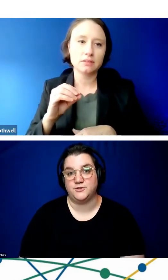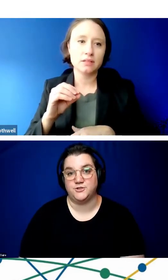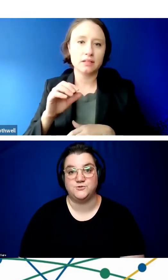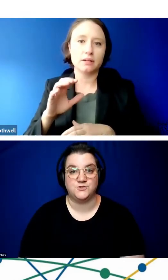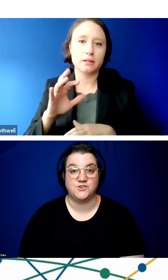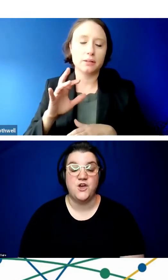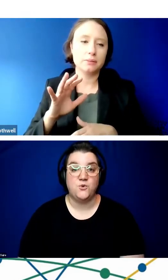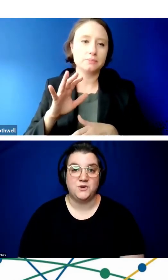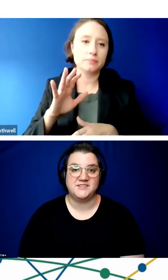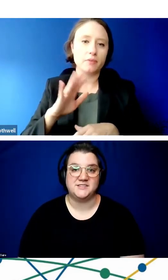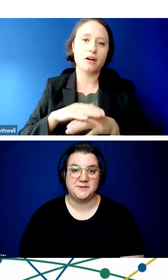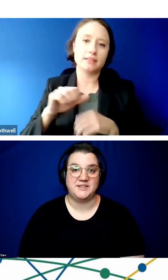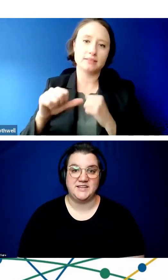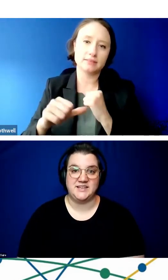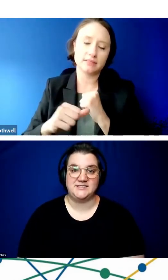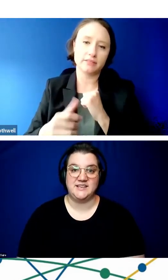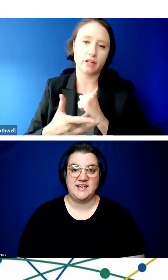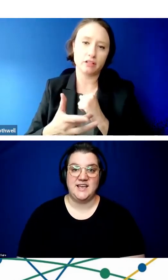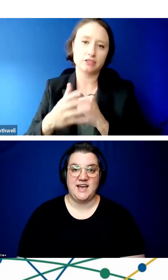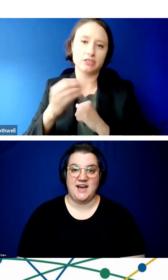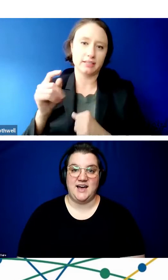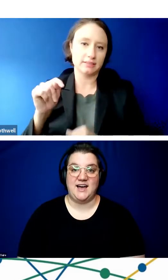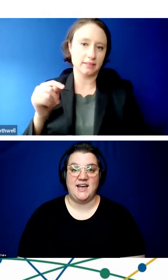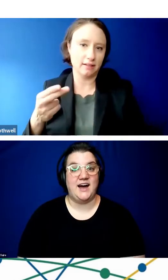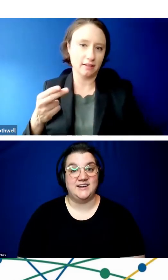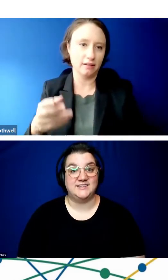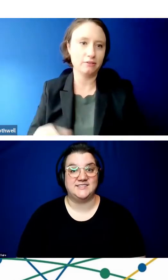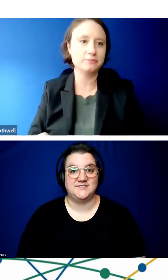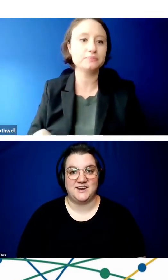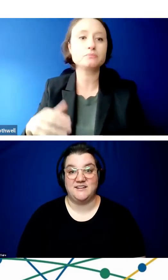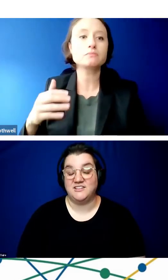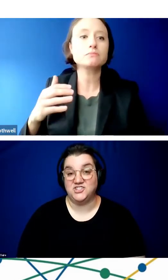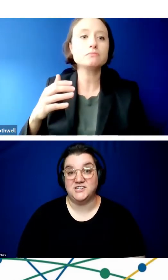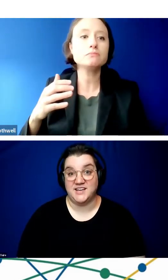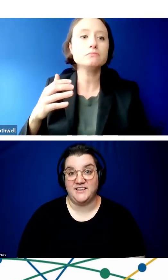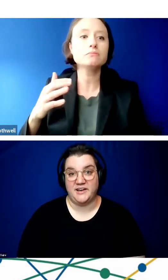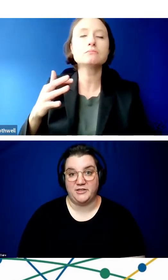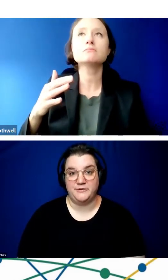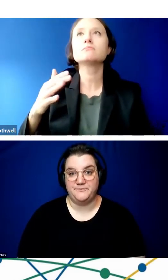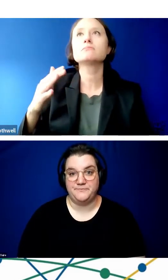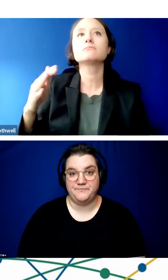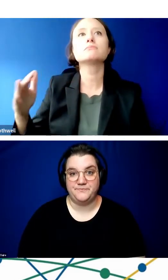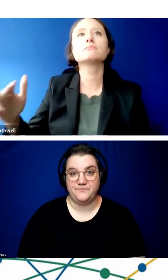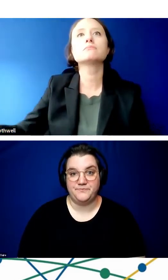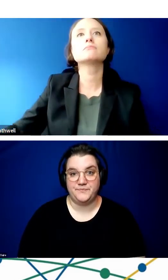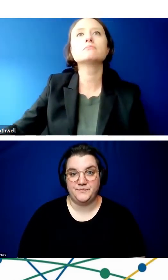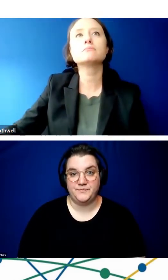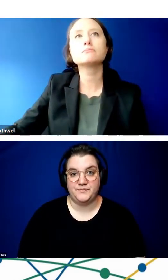available for users with disabilities on assistive technology and telehealth.